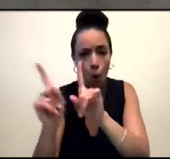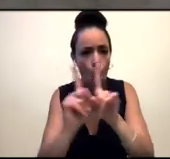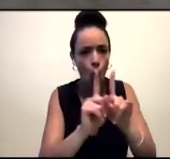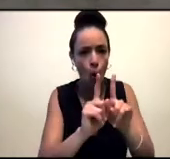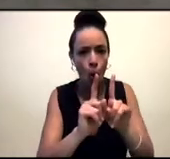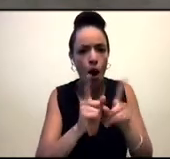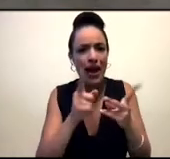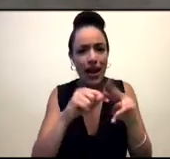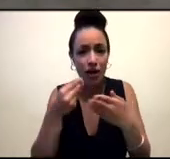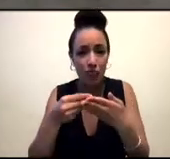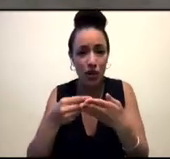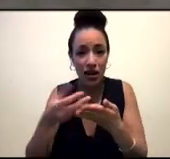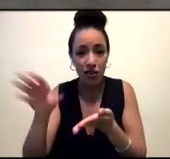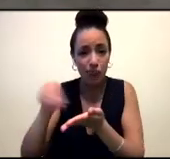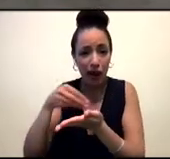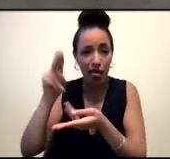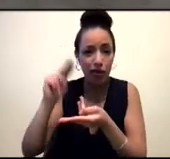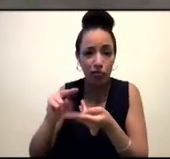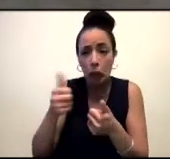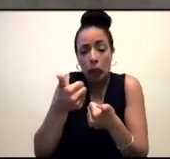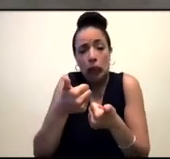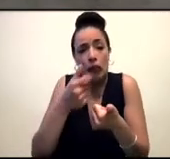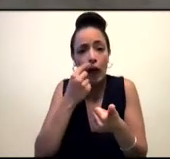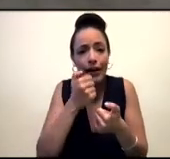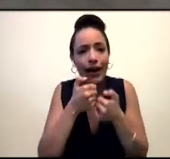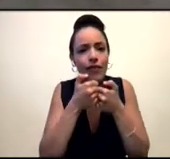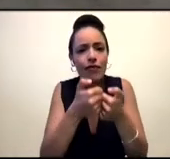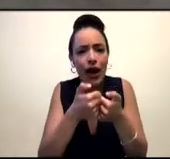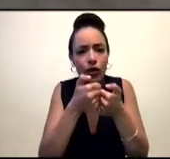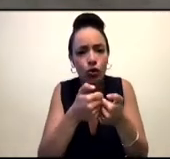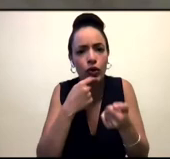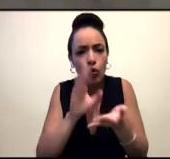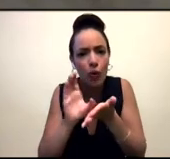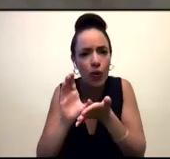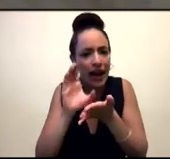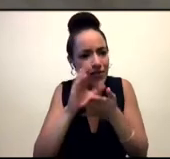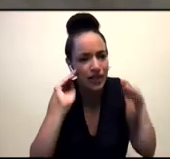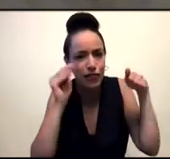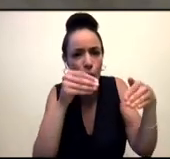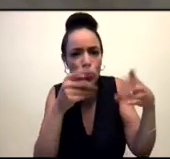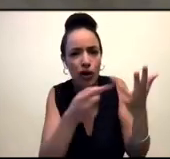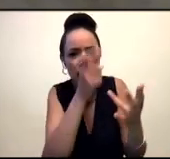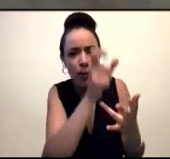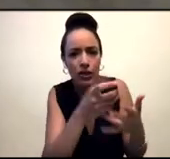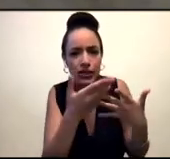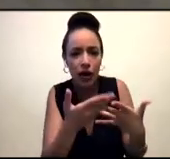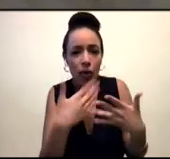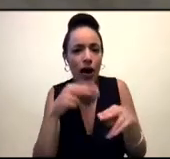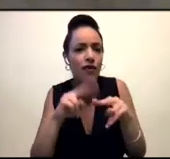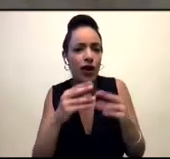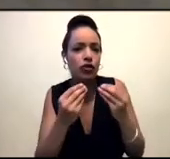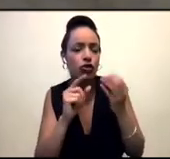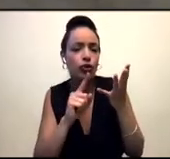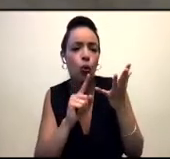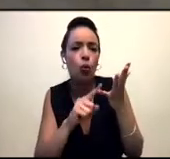you're able to invest in someone more. And I've been practicing what my dad has taught me about Ujamaa, which is Africana,